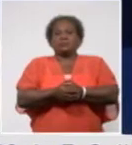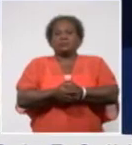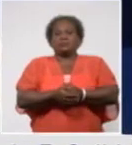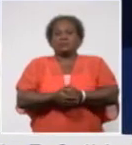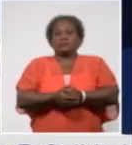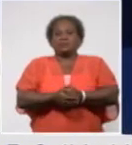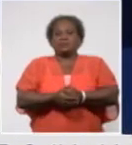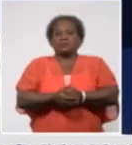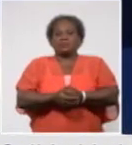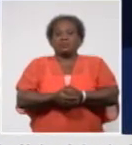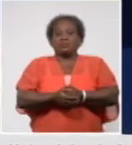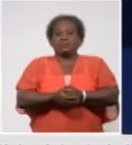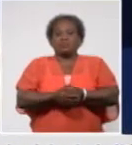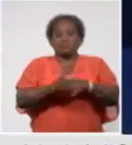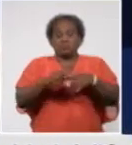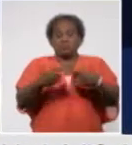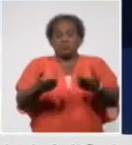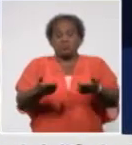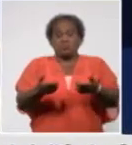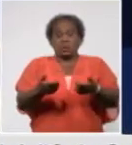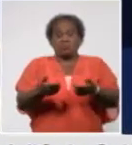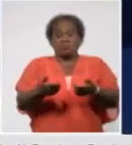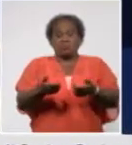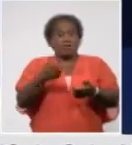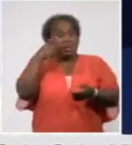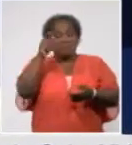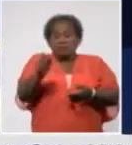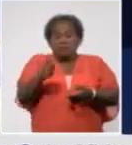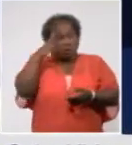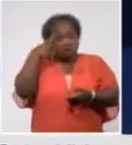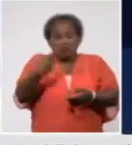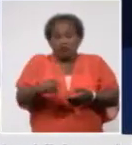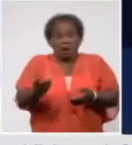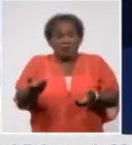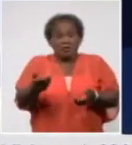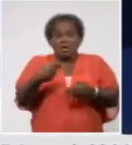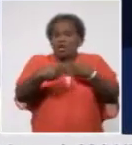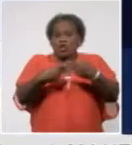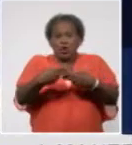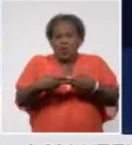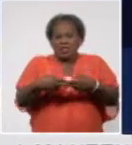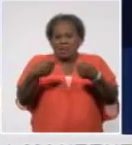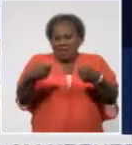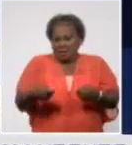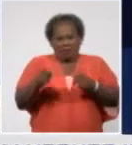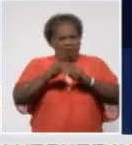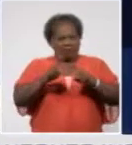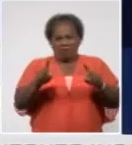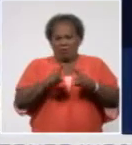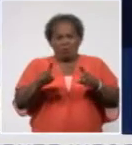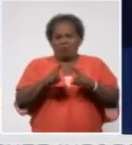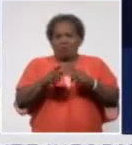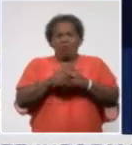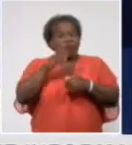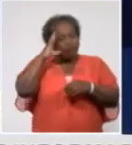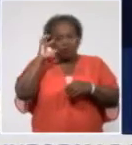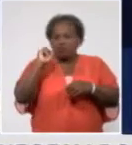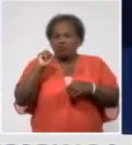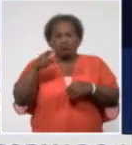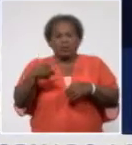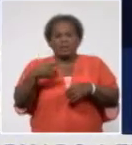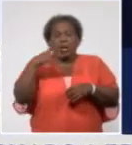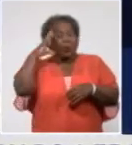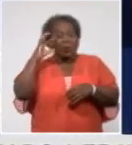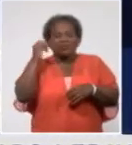.4% of all diagnosed cases in Cuba had contact with someone who had previously